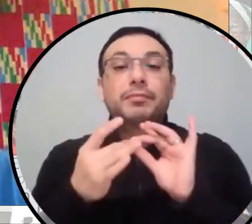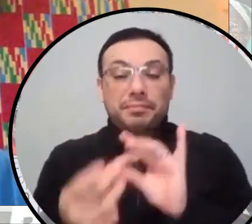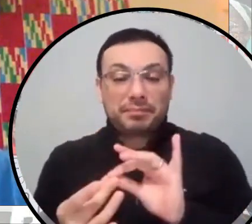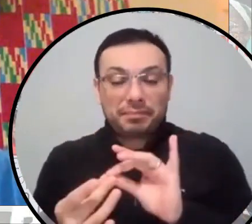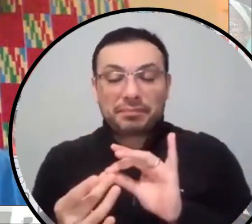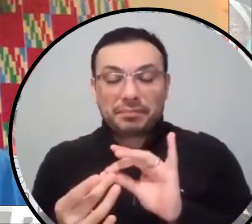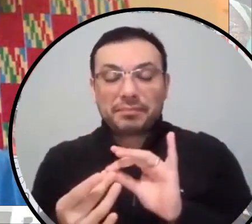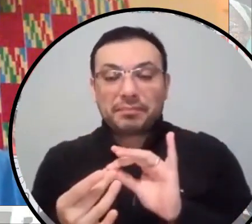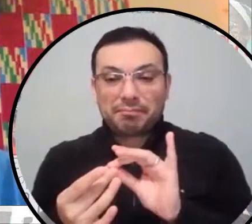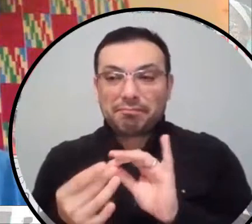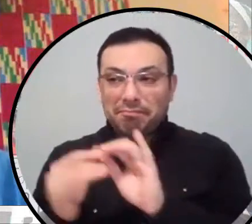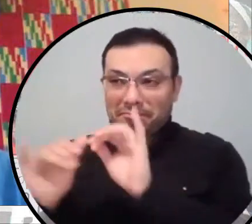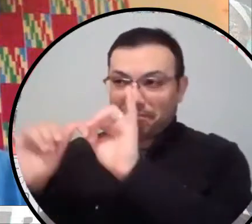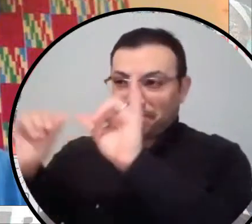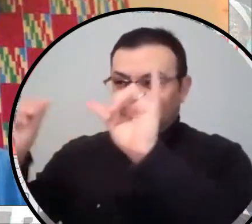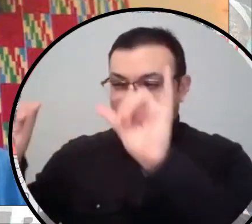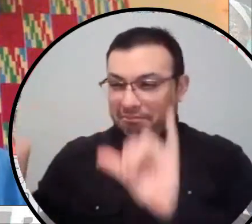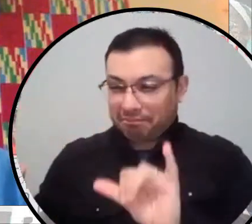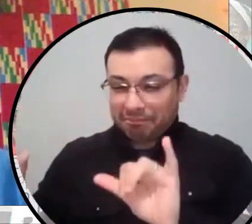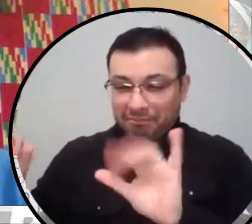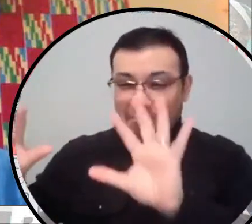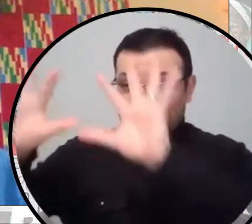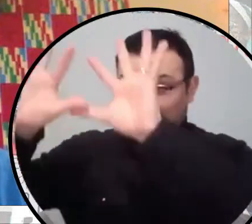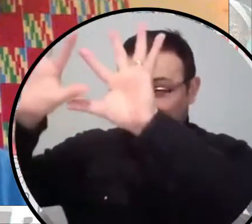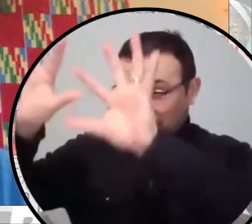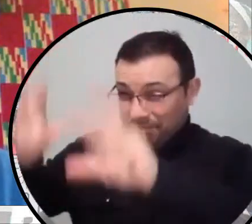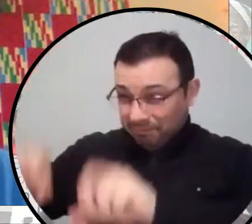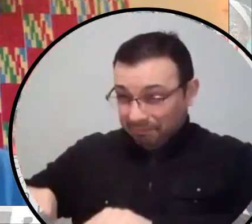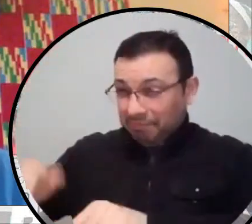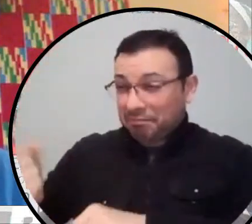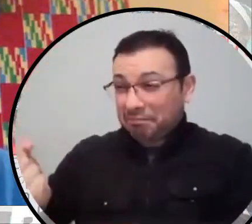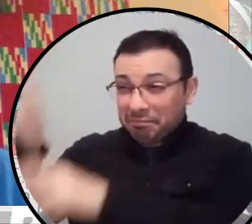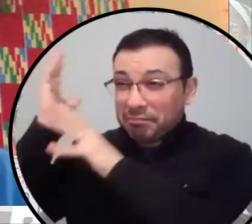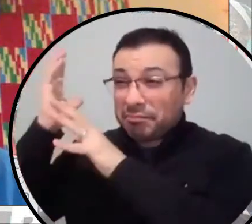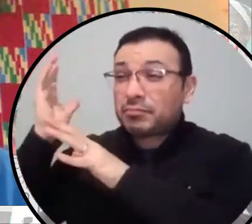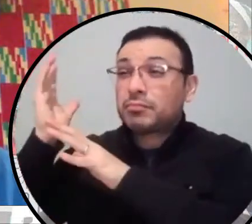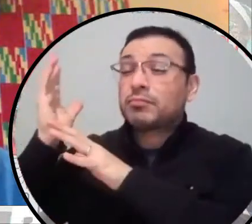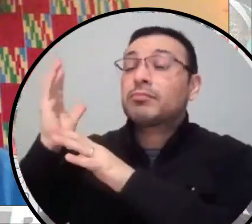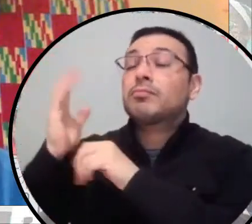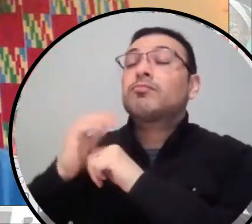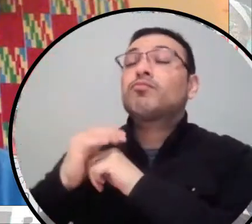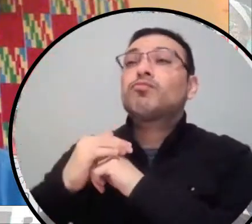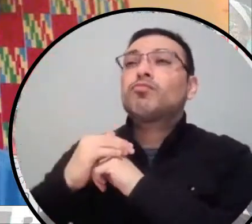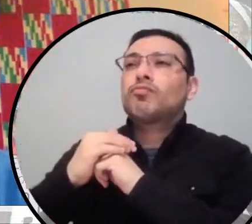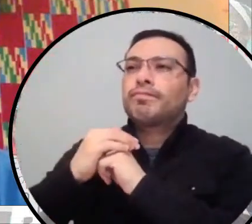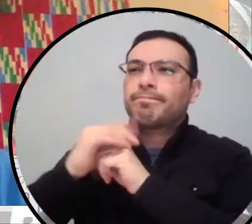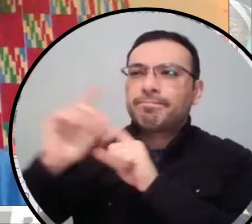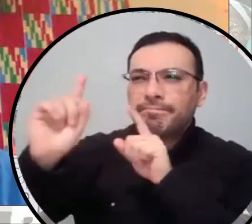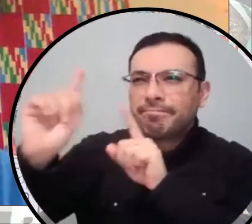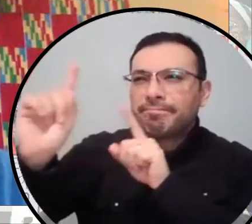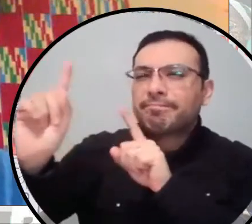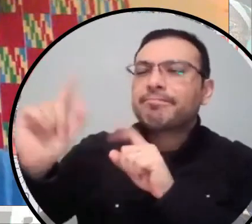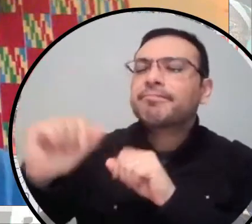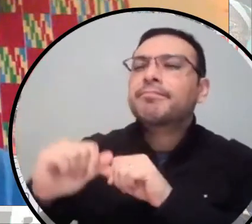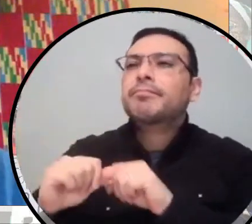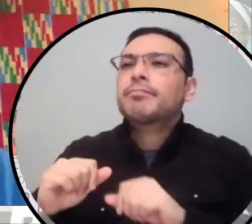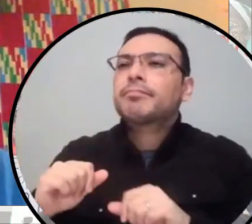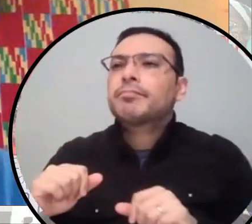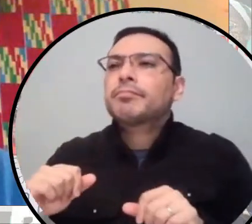also like the vision of collectivizing and building cooperative